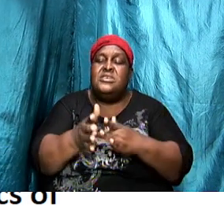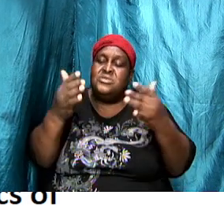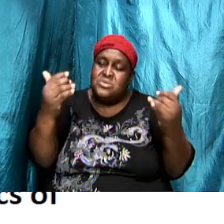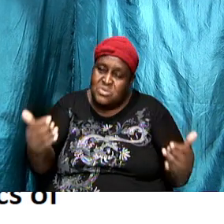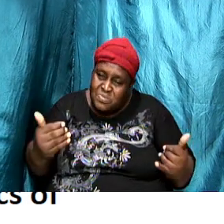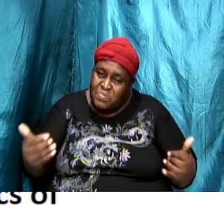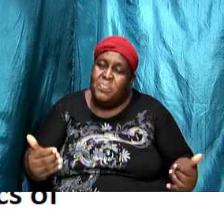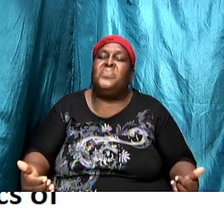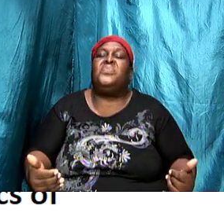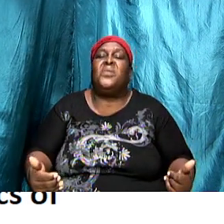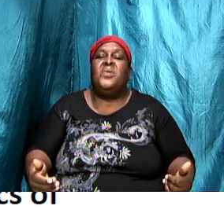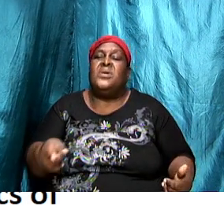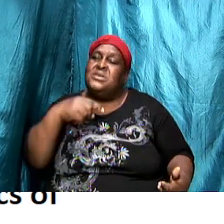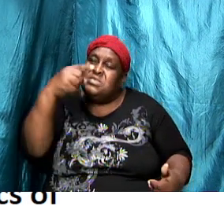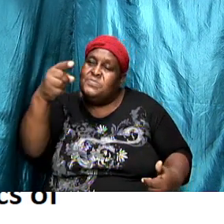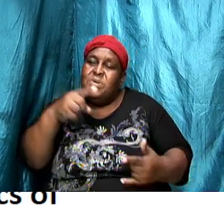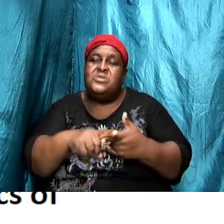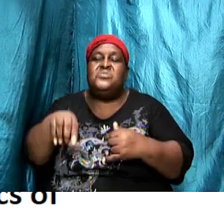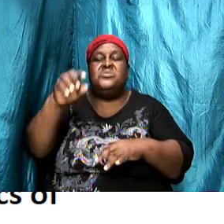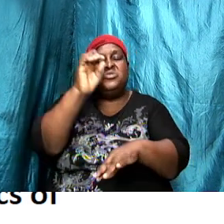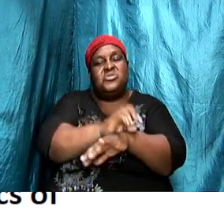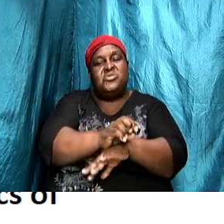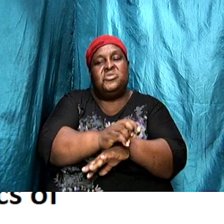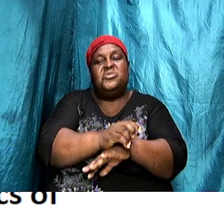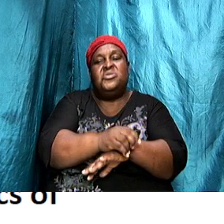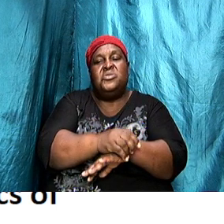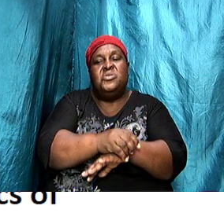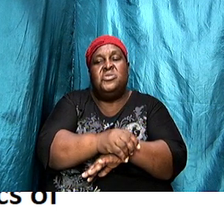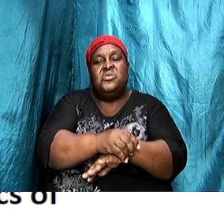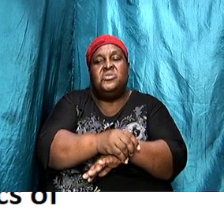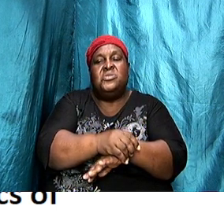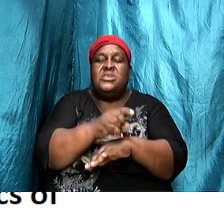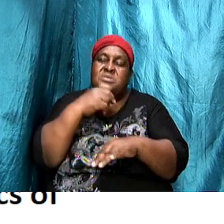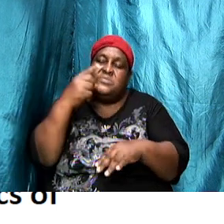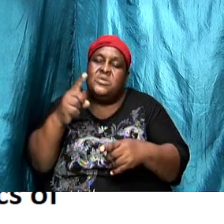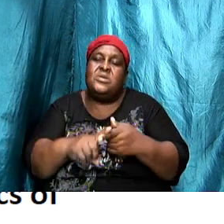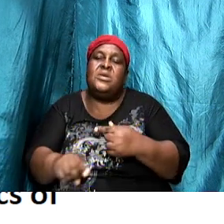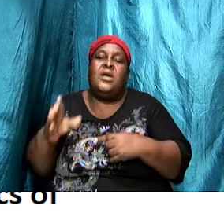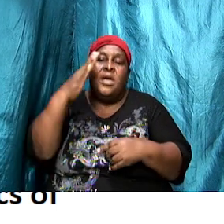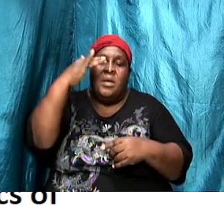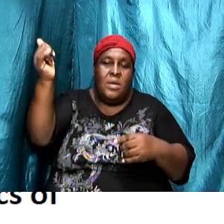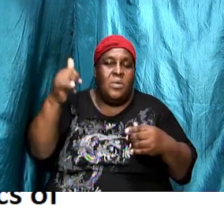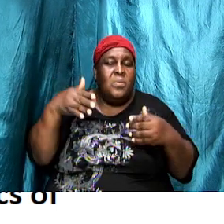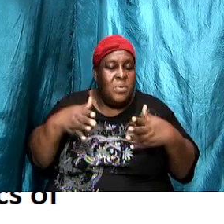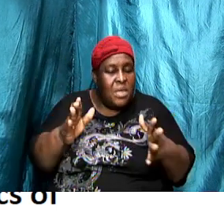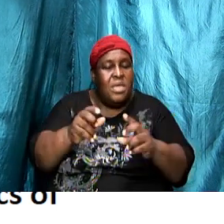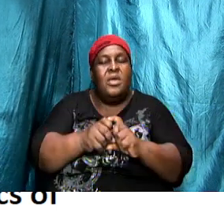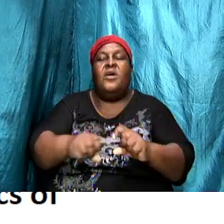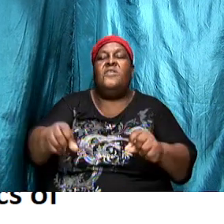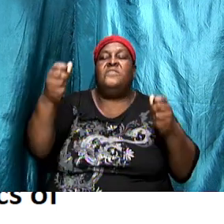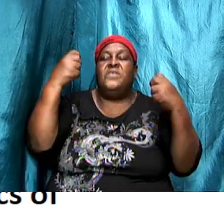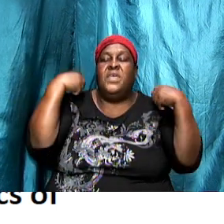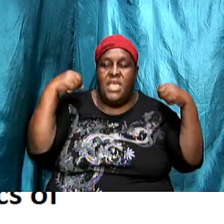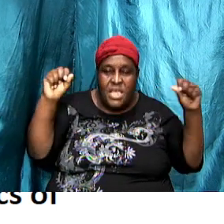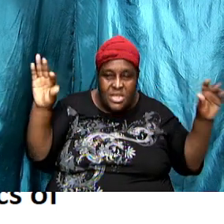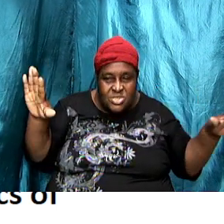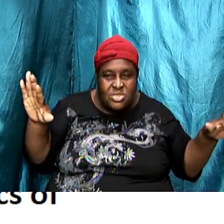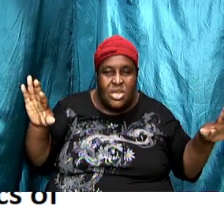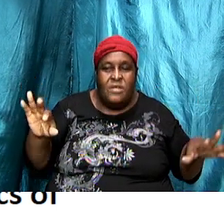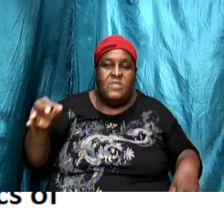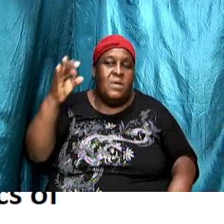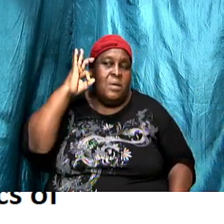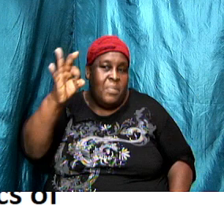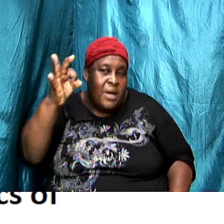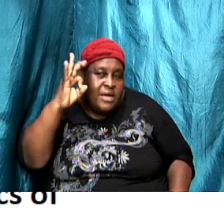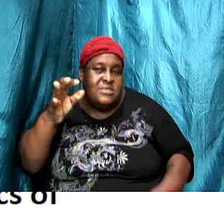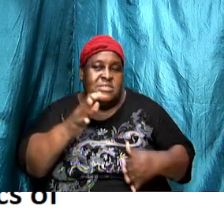address the church and he addresses it by way of the angel or the pastor of the church I